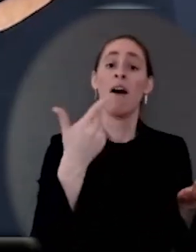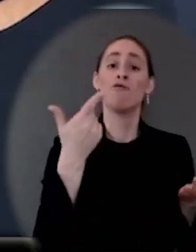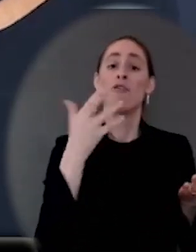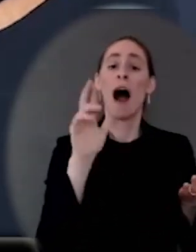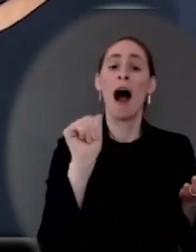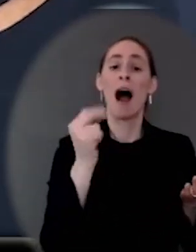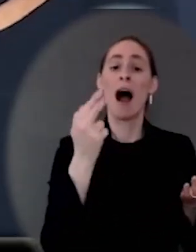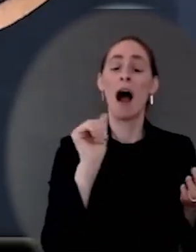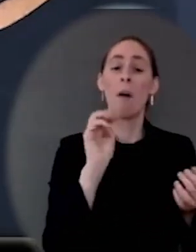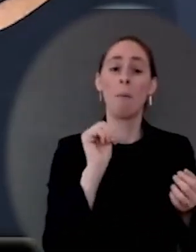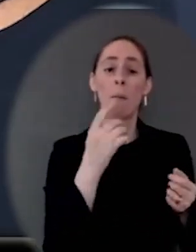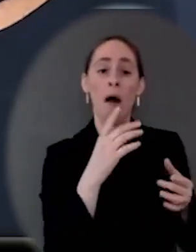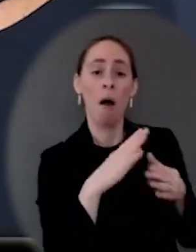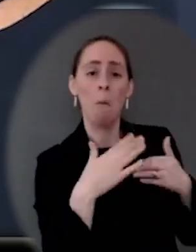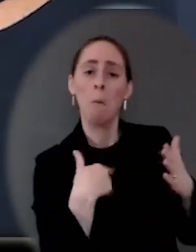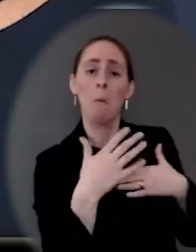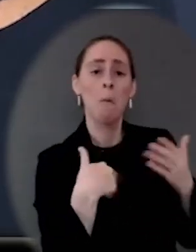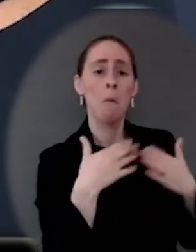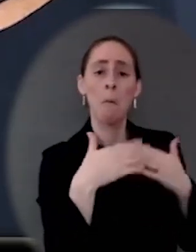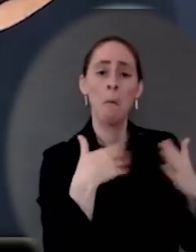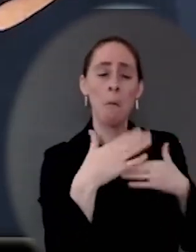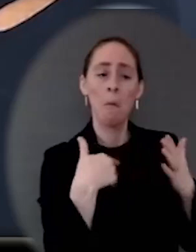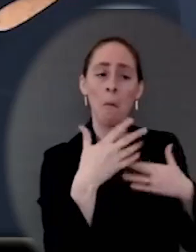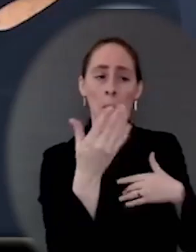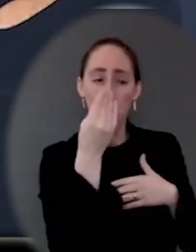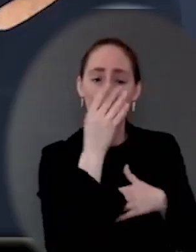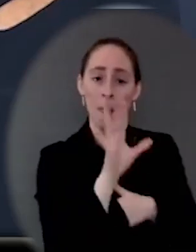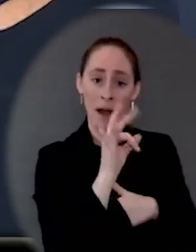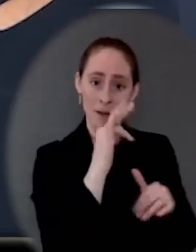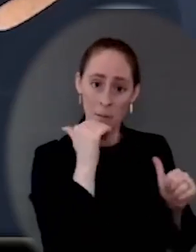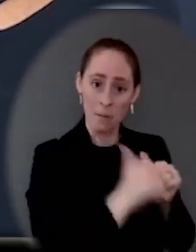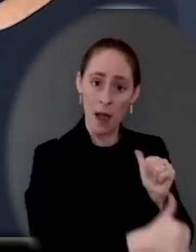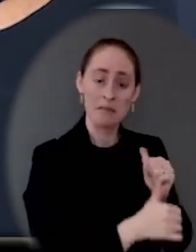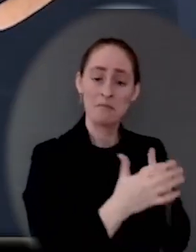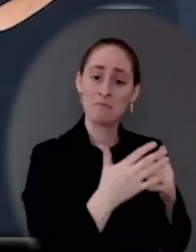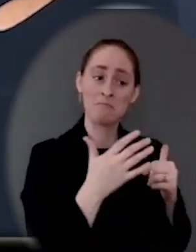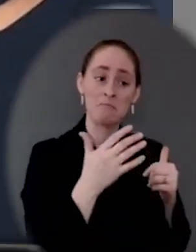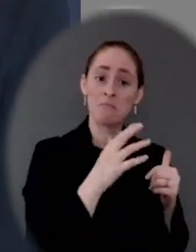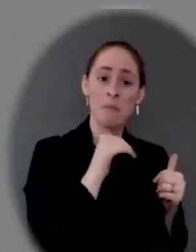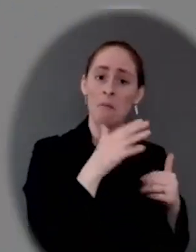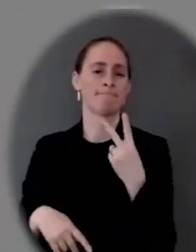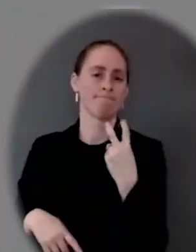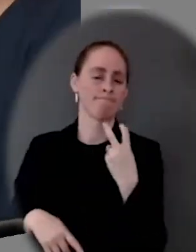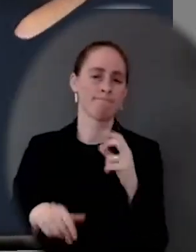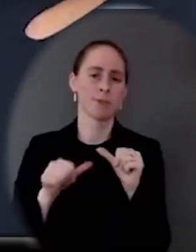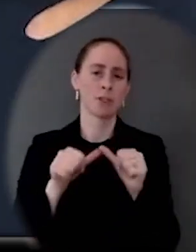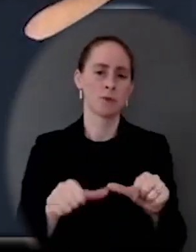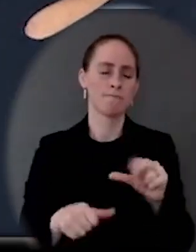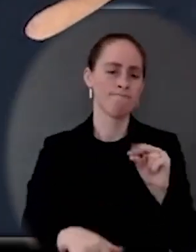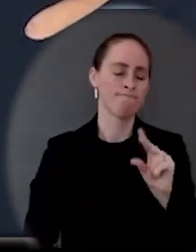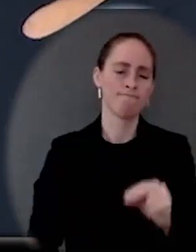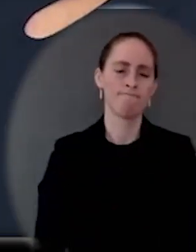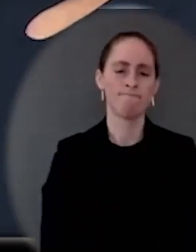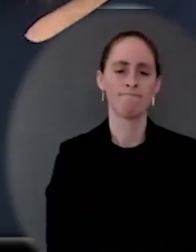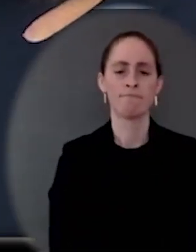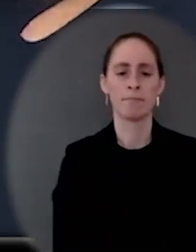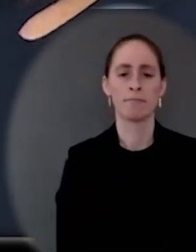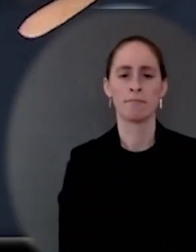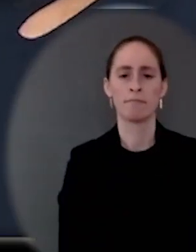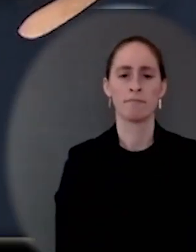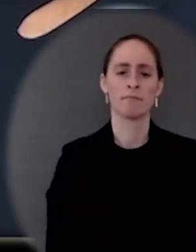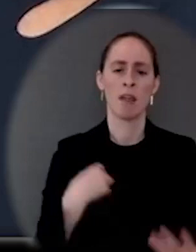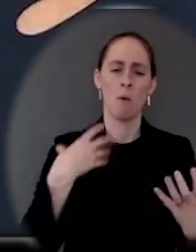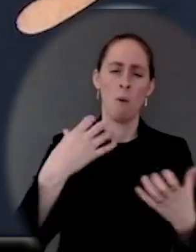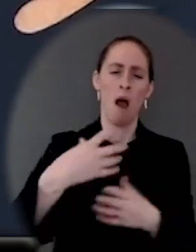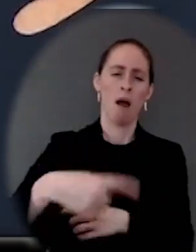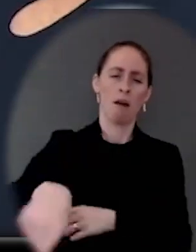fundamentally dishonest. I mean, this is not a CBO score. This is a fake CBO score. It's not that there's a particular irony here